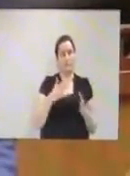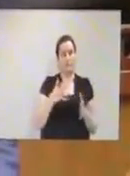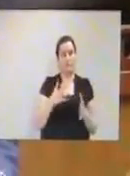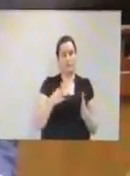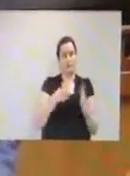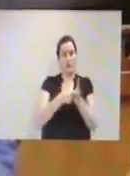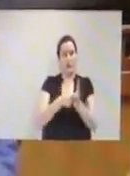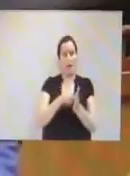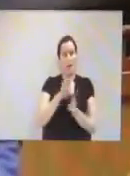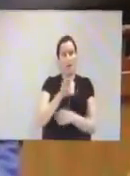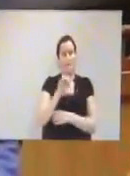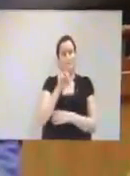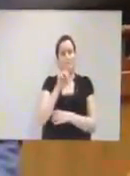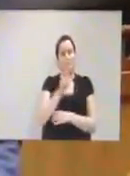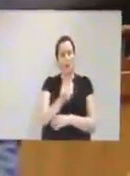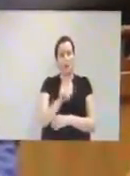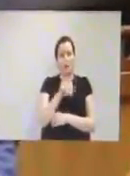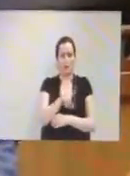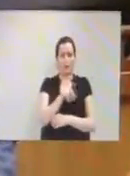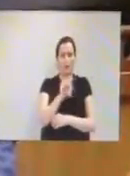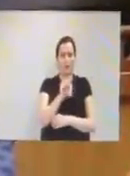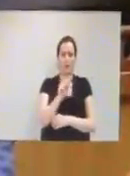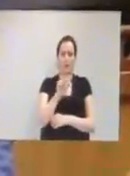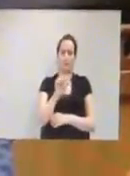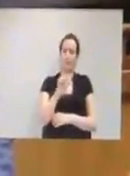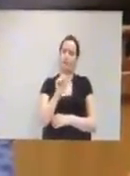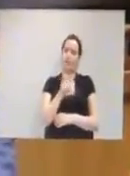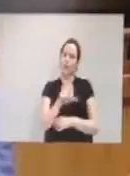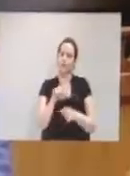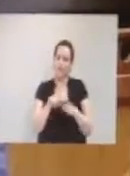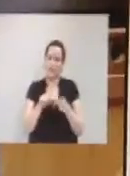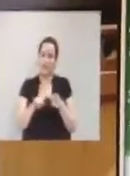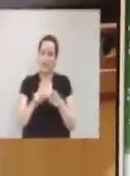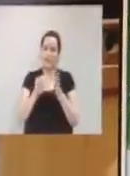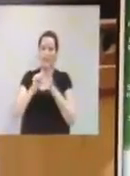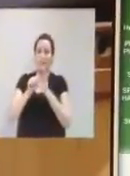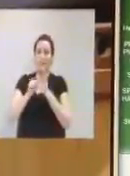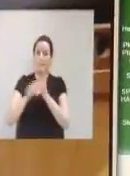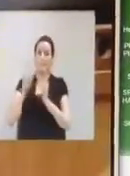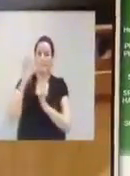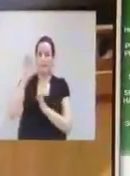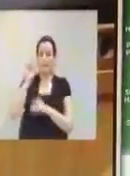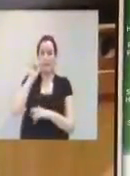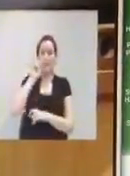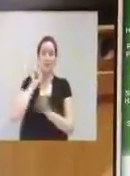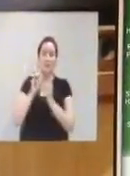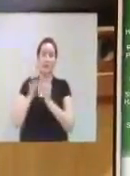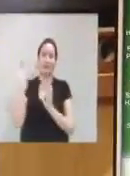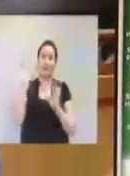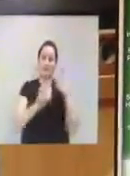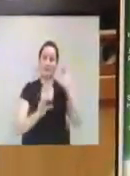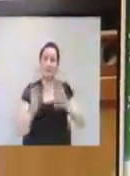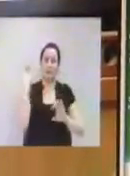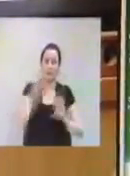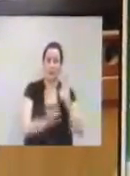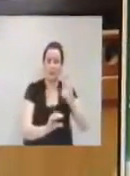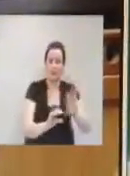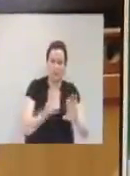bonds. The government employees' pension fund holds financial interest. Who else holds interest?